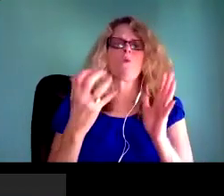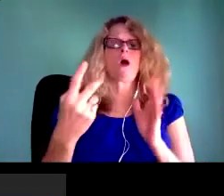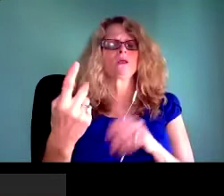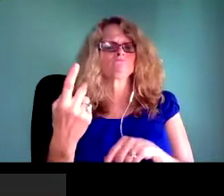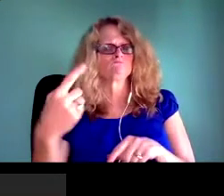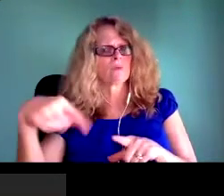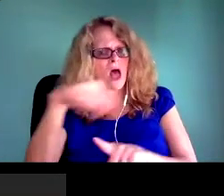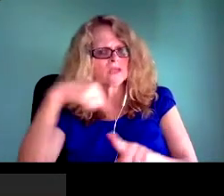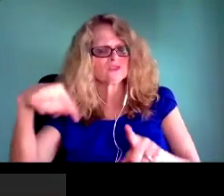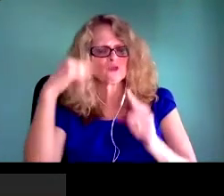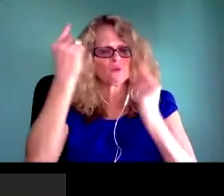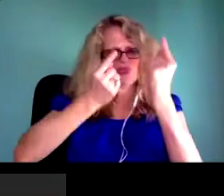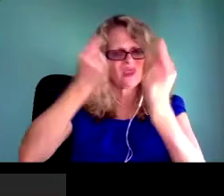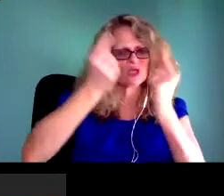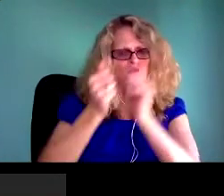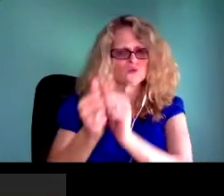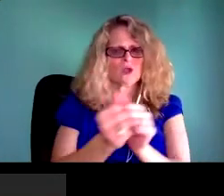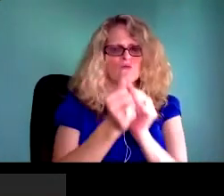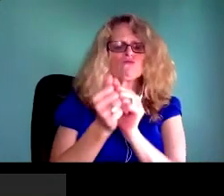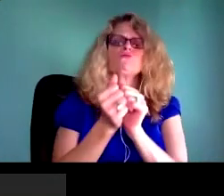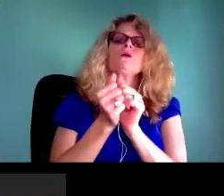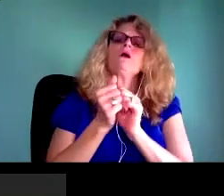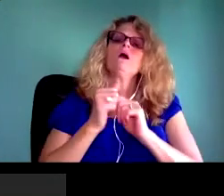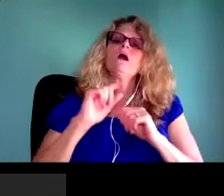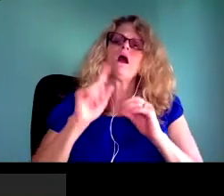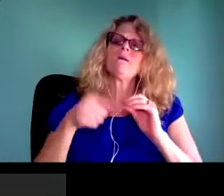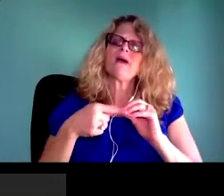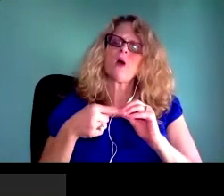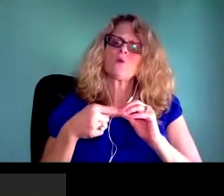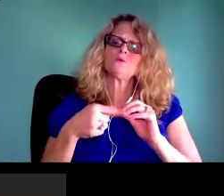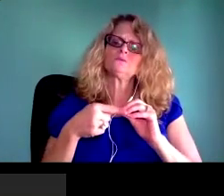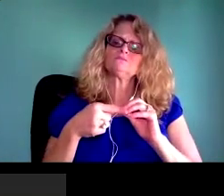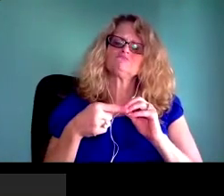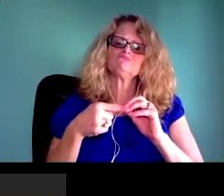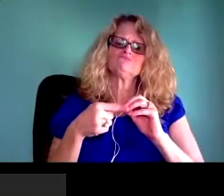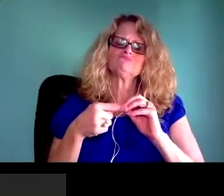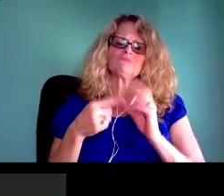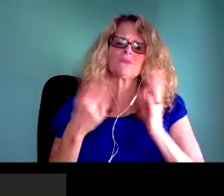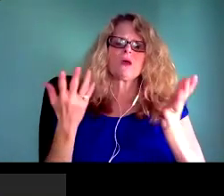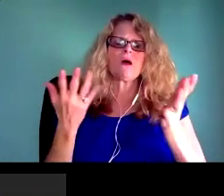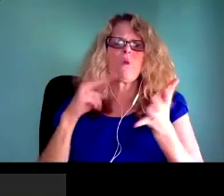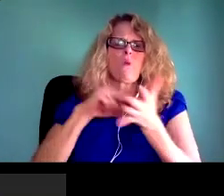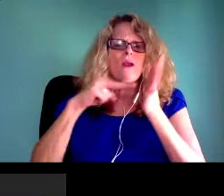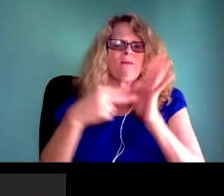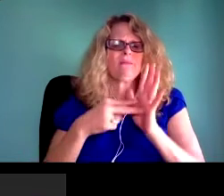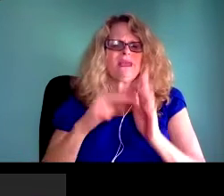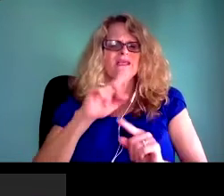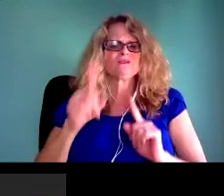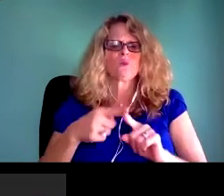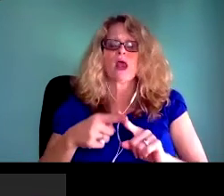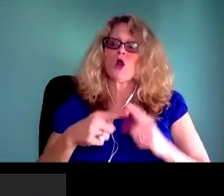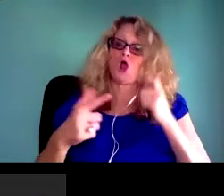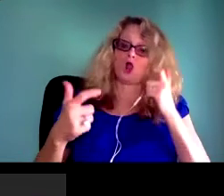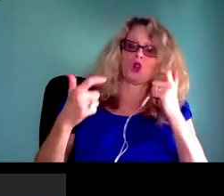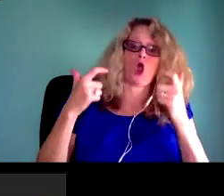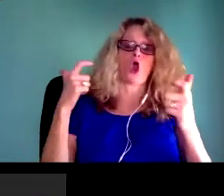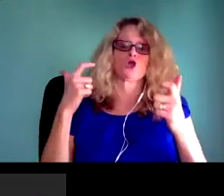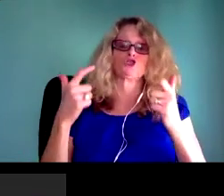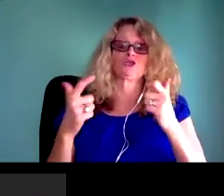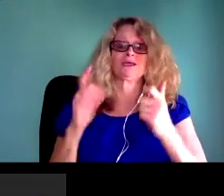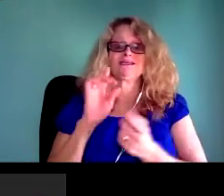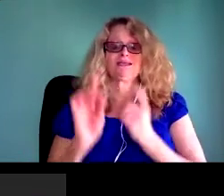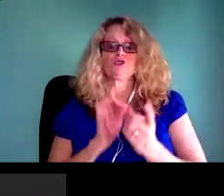.03 seconds in their searching and really do not necessarily have the kind of careful eye toward